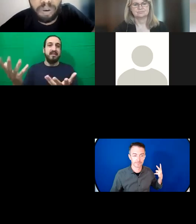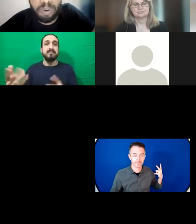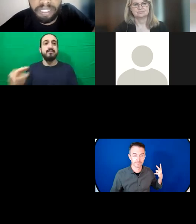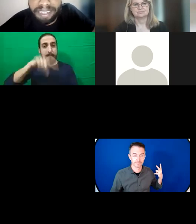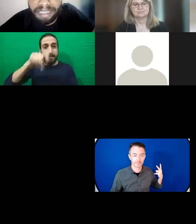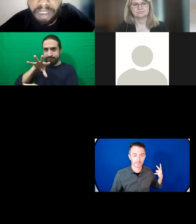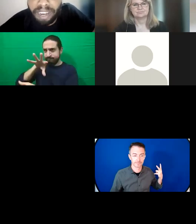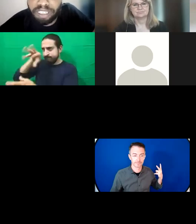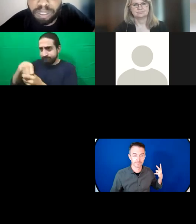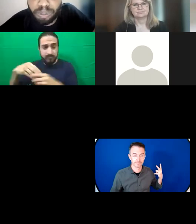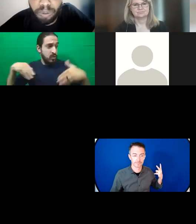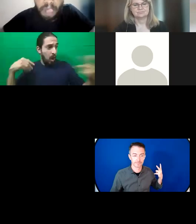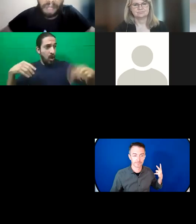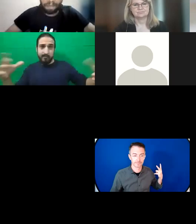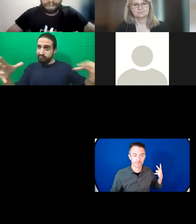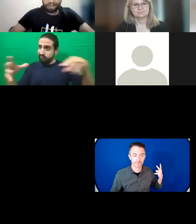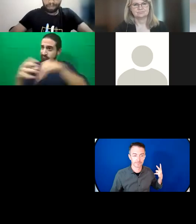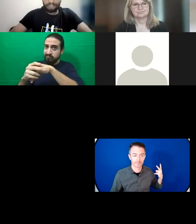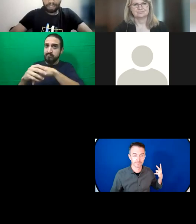act is now thank you and over to you